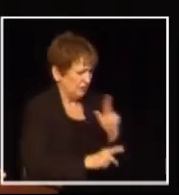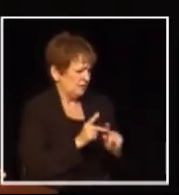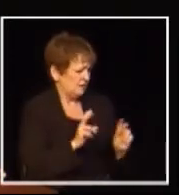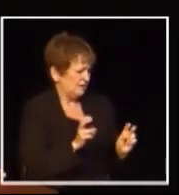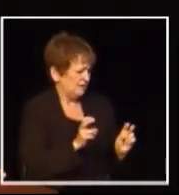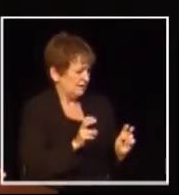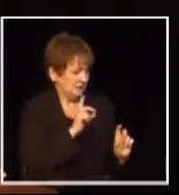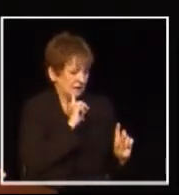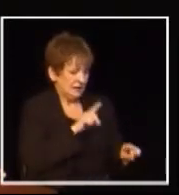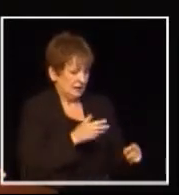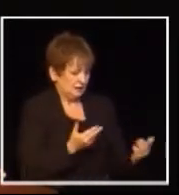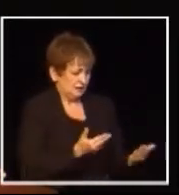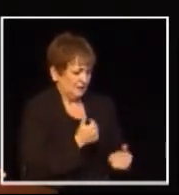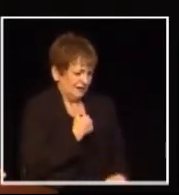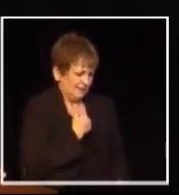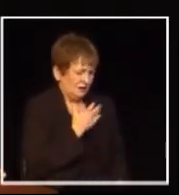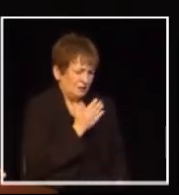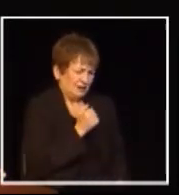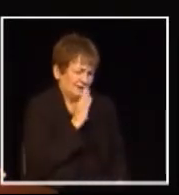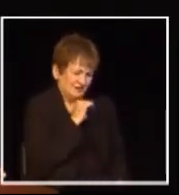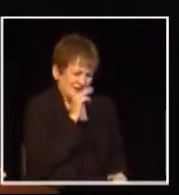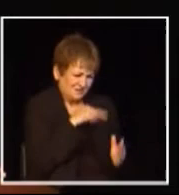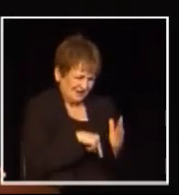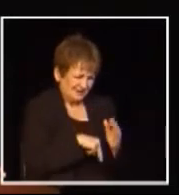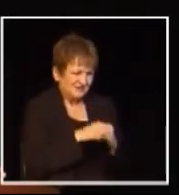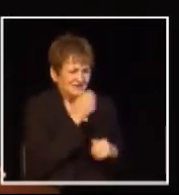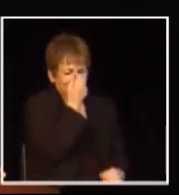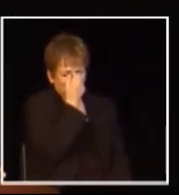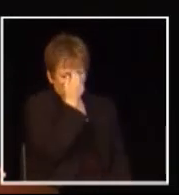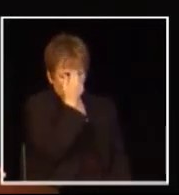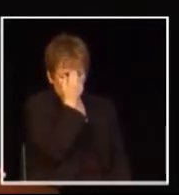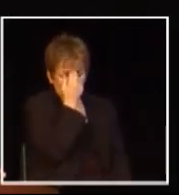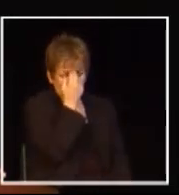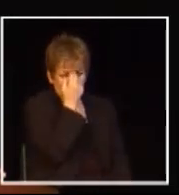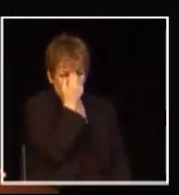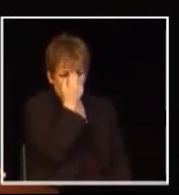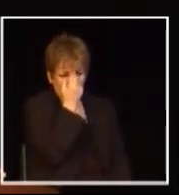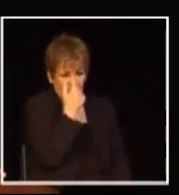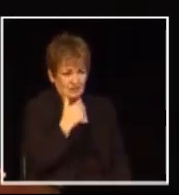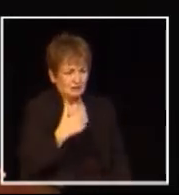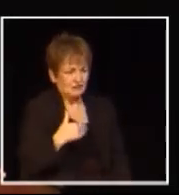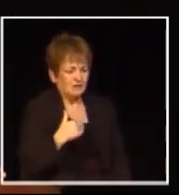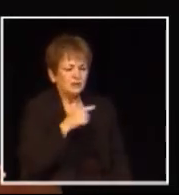being taxed and I actually have the answer here but I won't read that to you yet